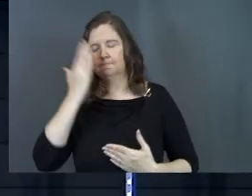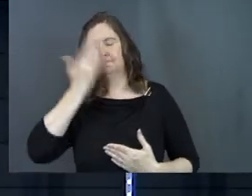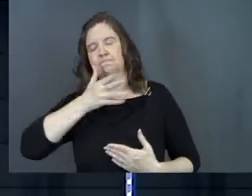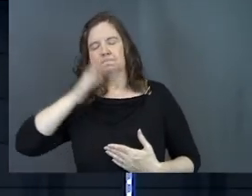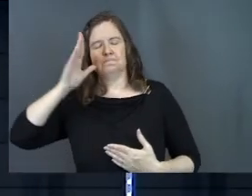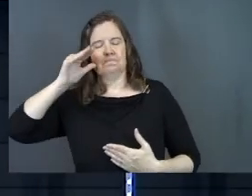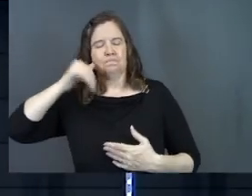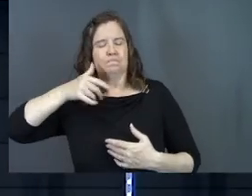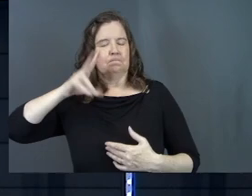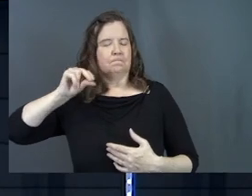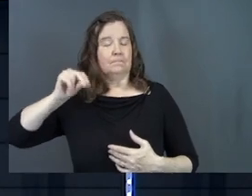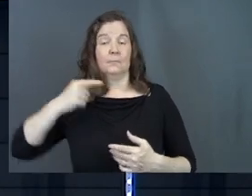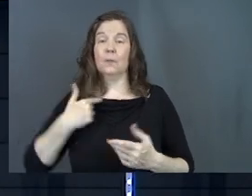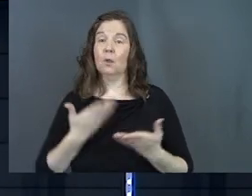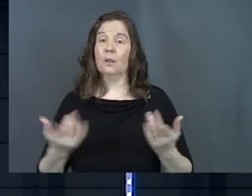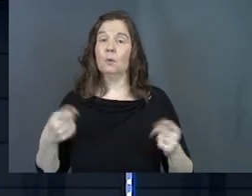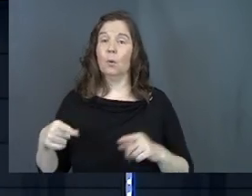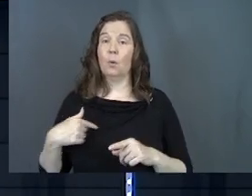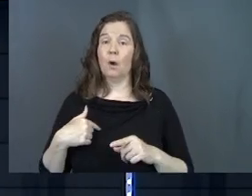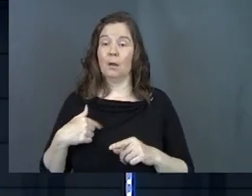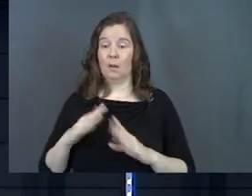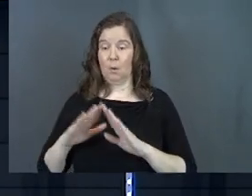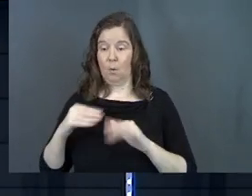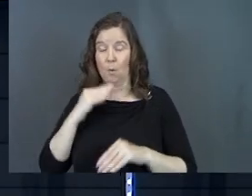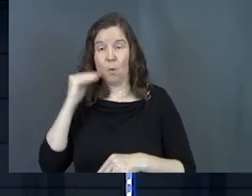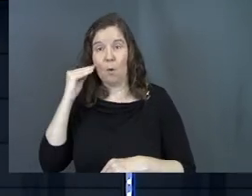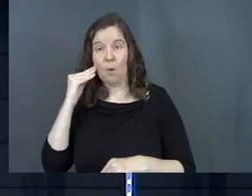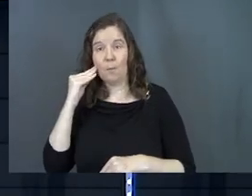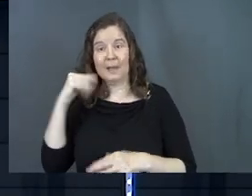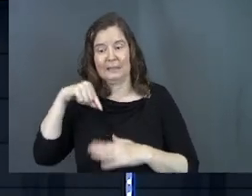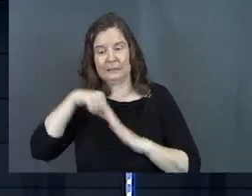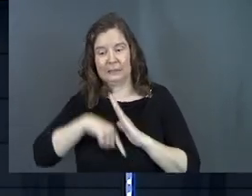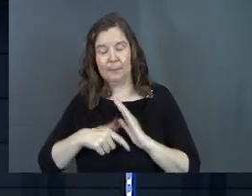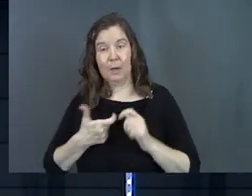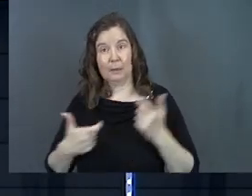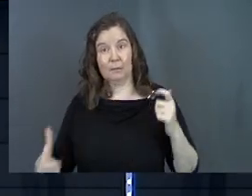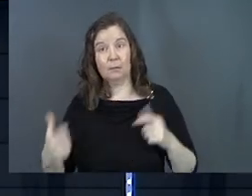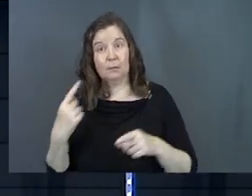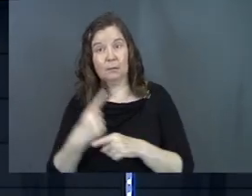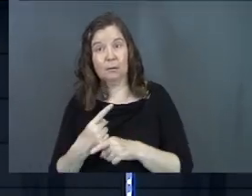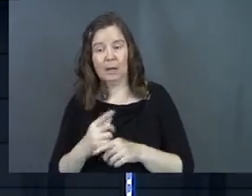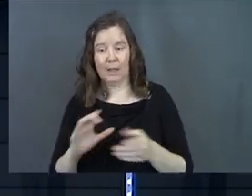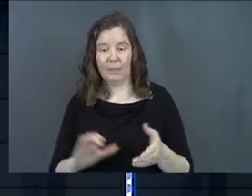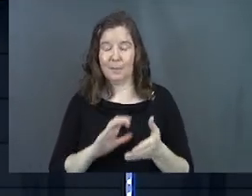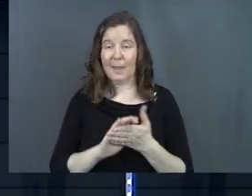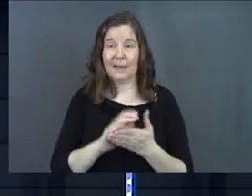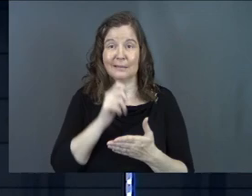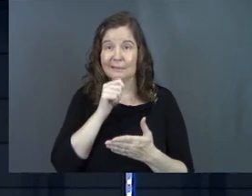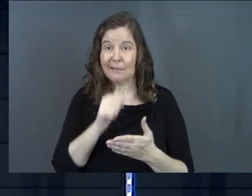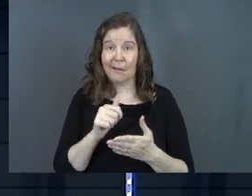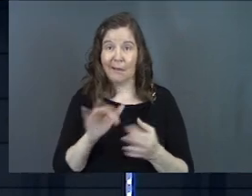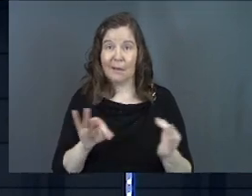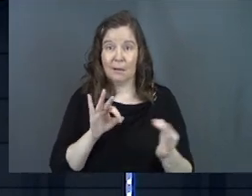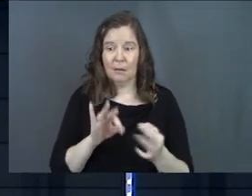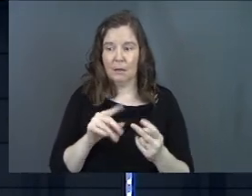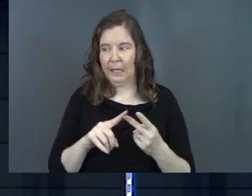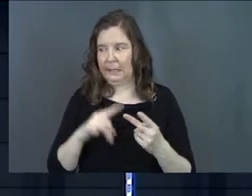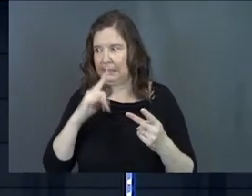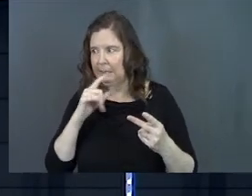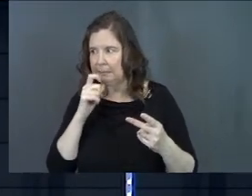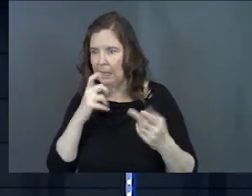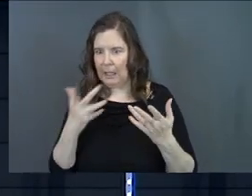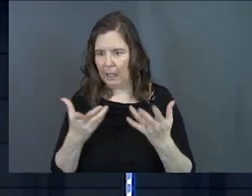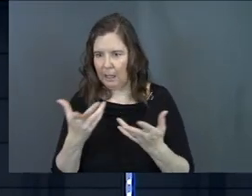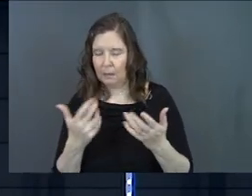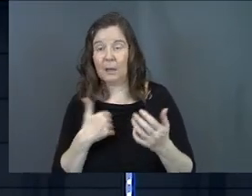that are going on back at home. And it's deeper and it's bigger, right? And the marriage isn't where it's supposed to be. And you and the kids